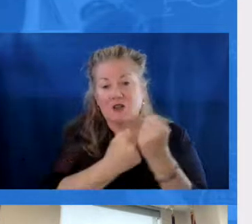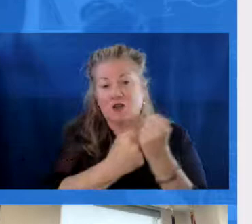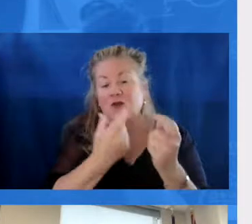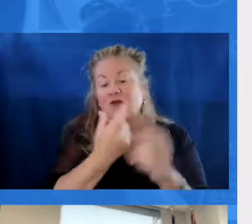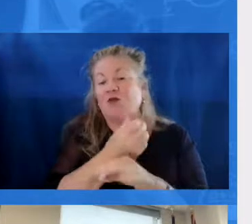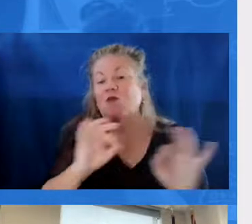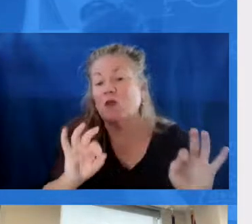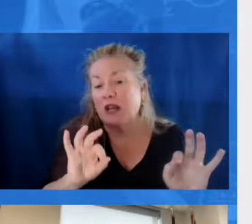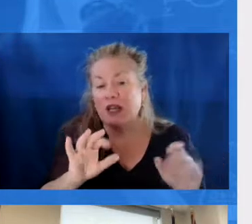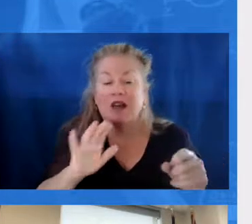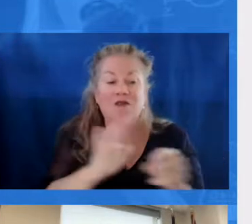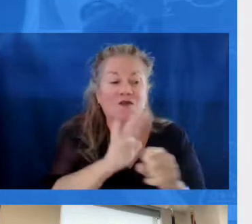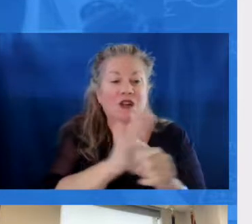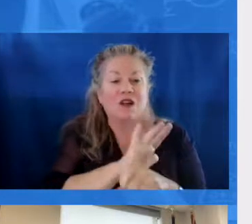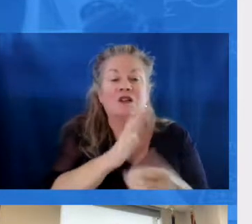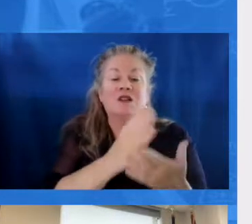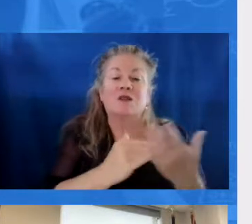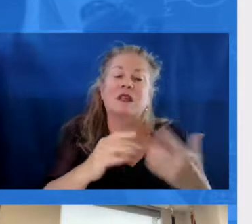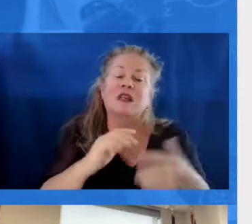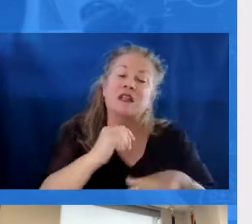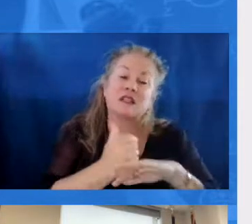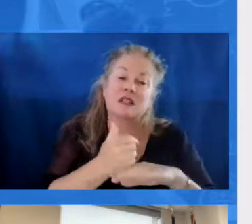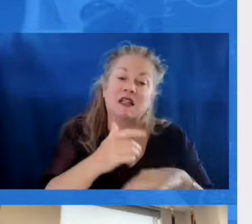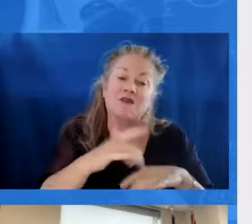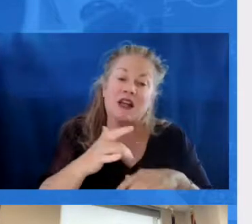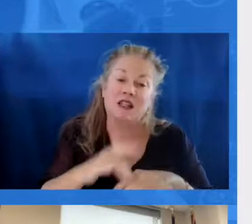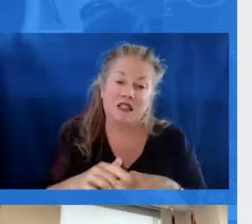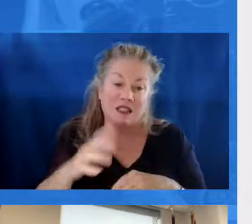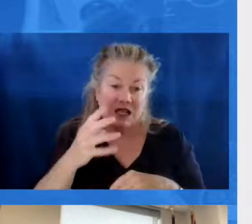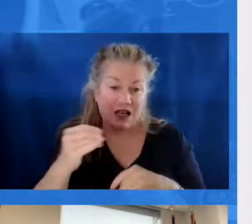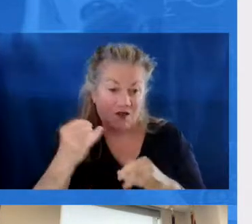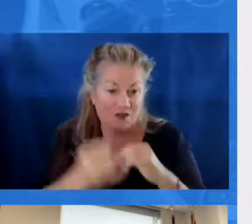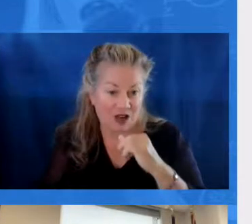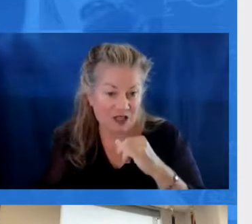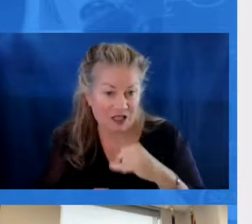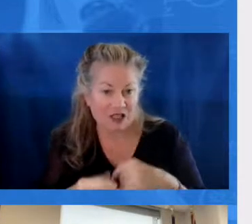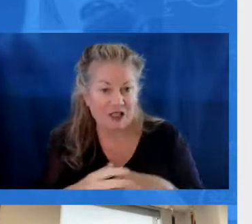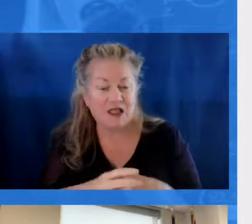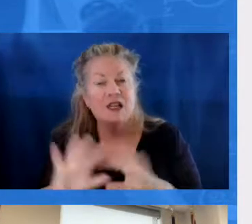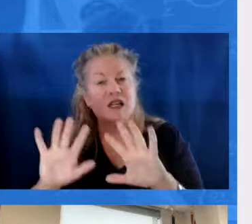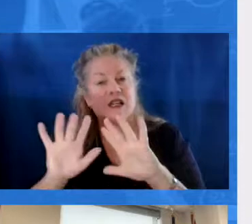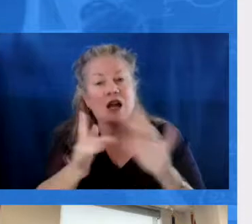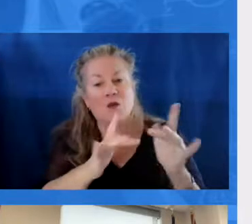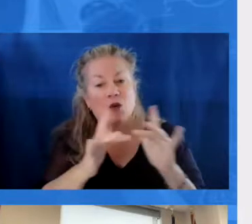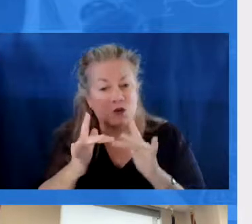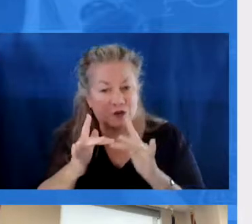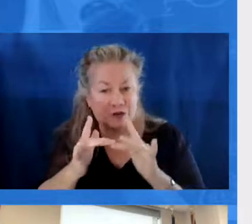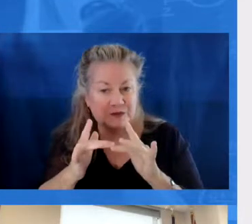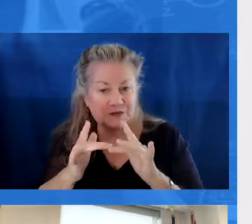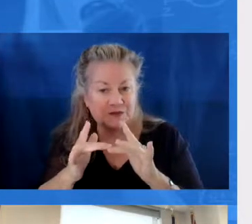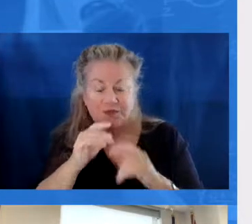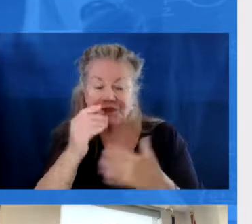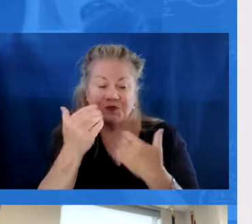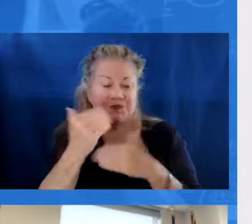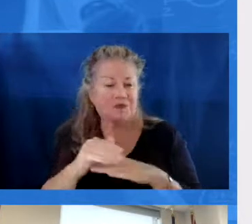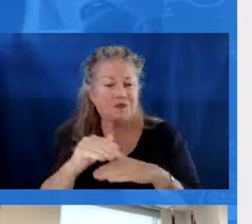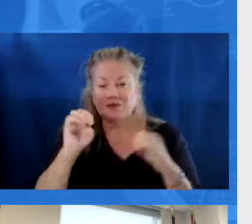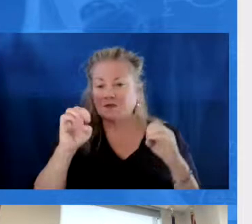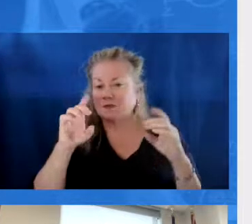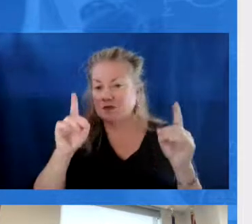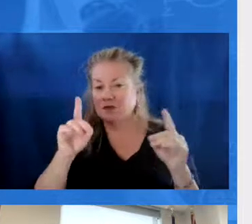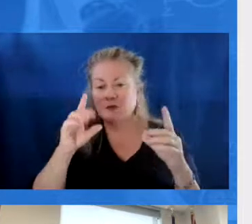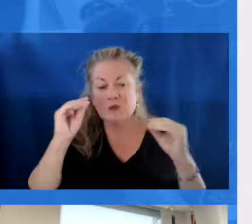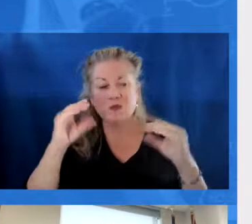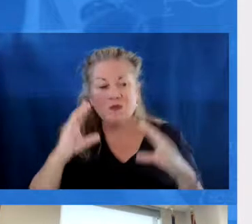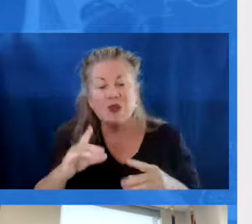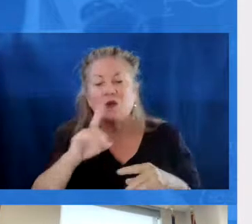can get this endorsement for free and fill some of those existing vacancies. And then finally, we have a number of networks. We didn't want to limit it